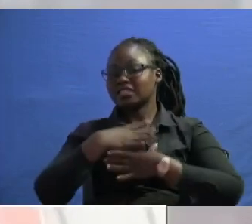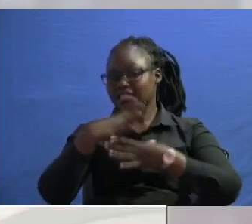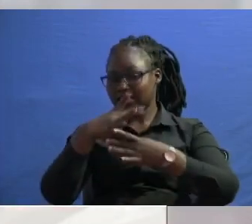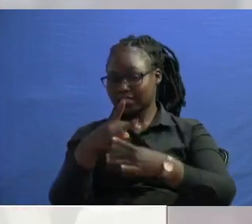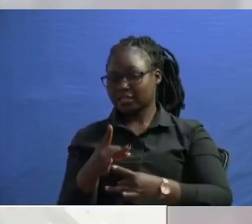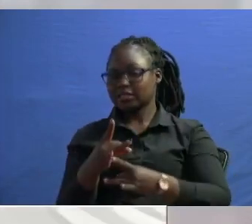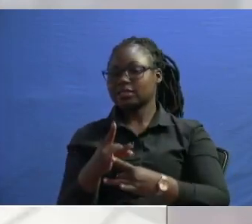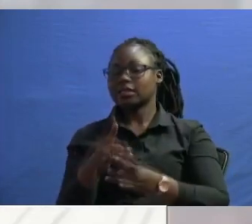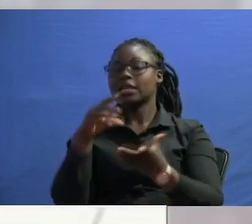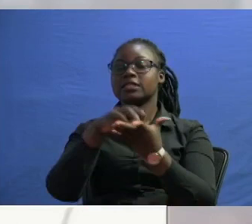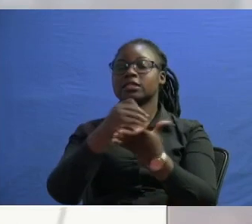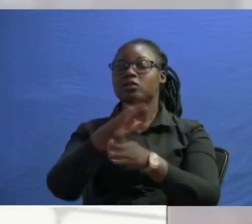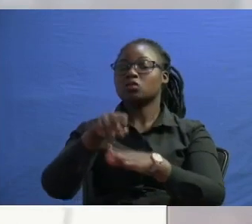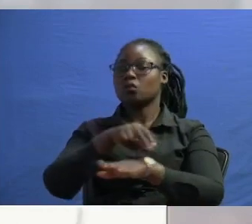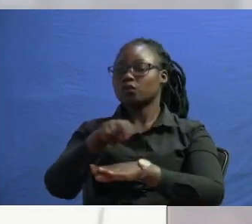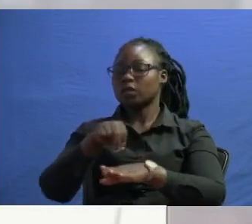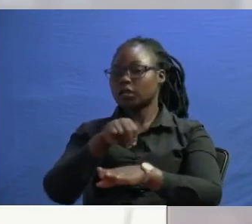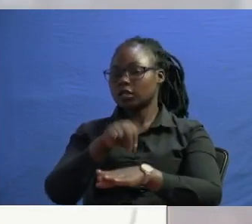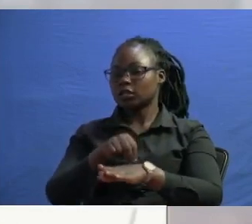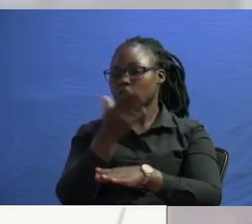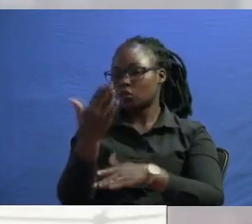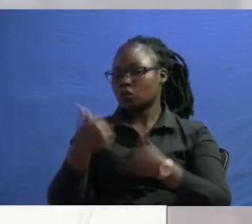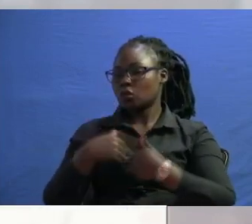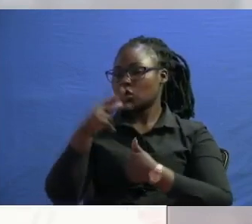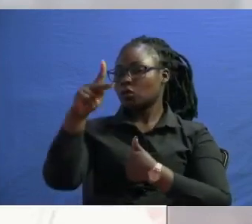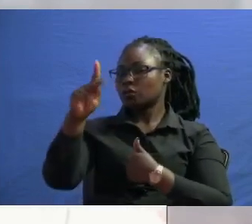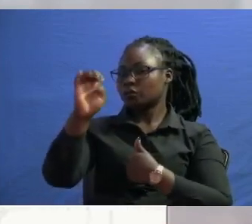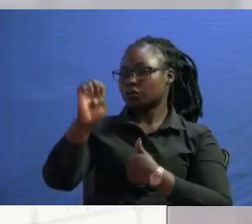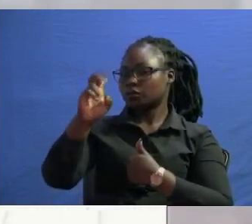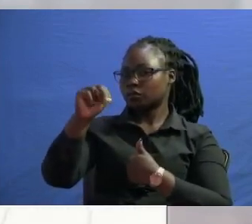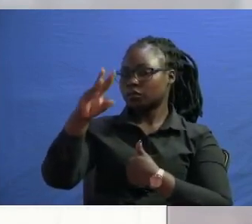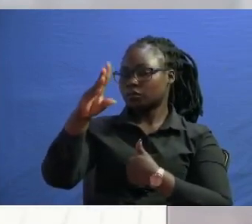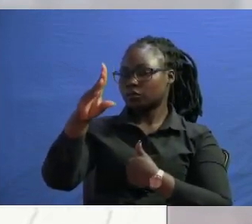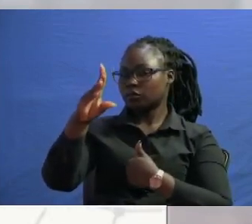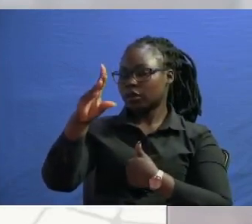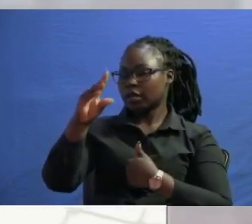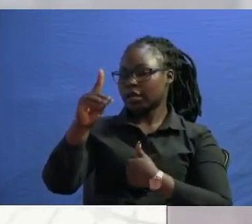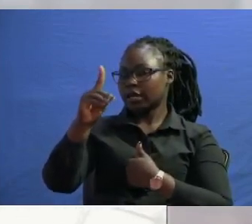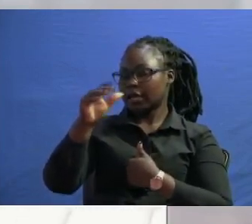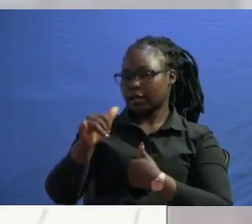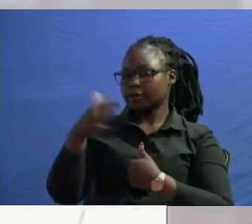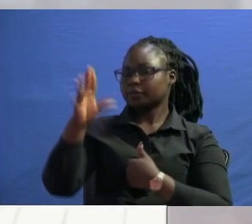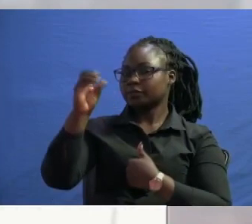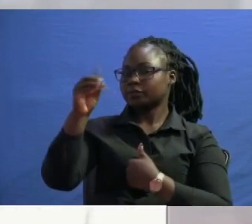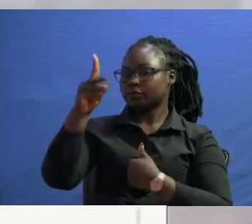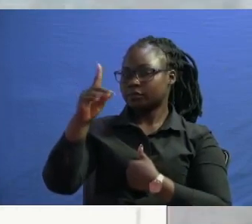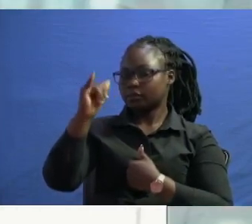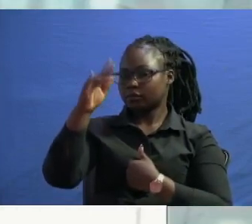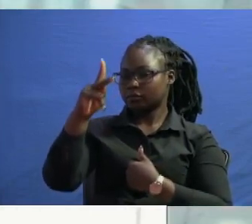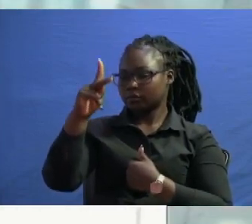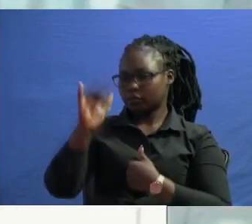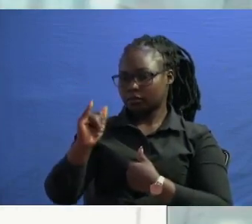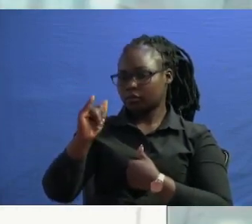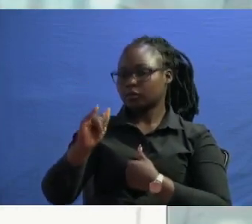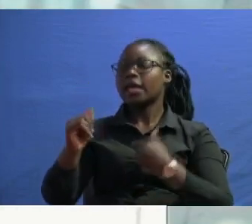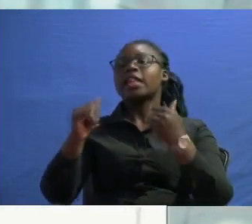um you know state of the nation of course is kennedy undiek that is uds south nyanza coordinator and governance